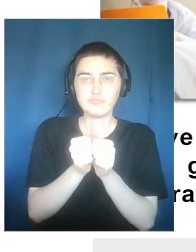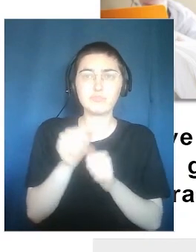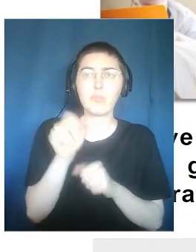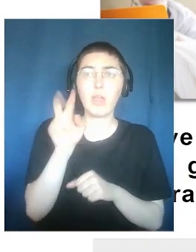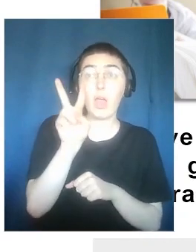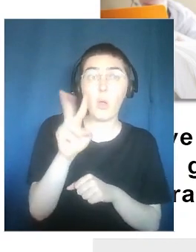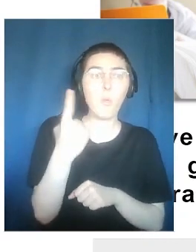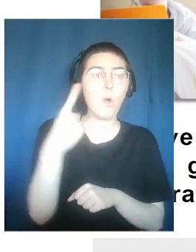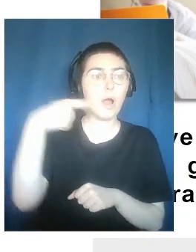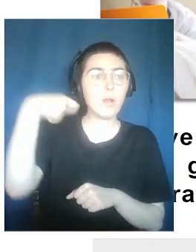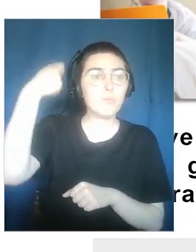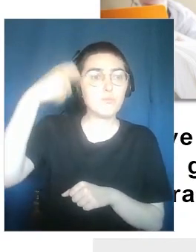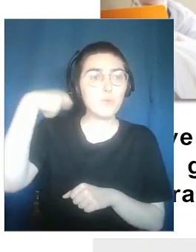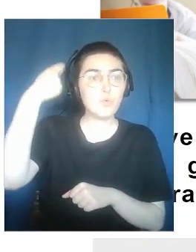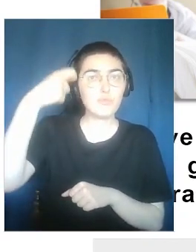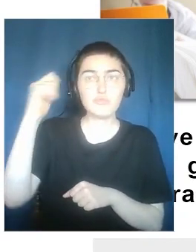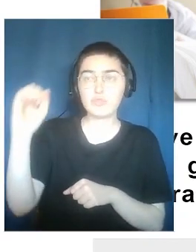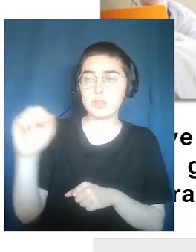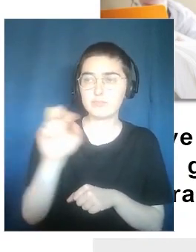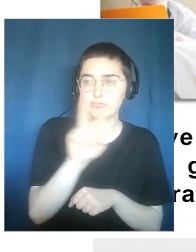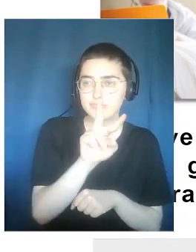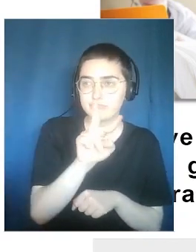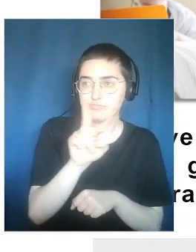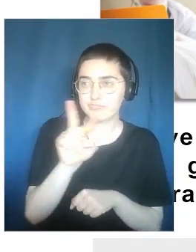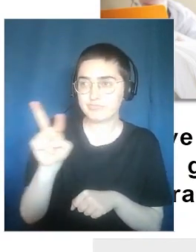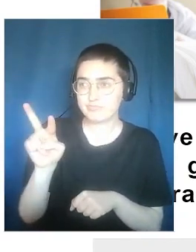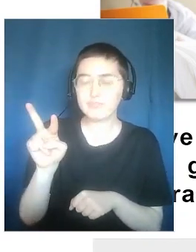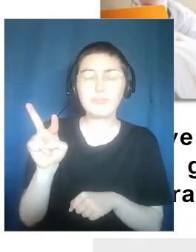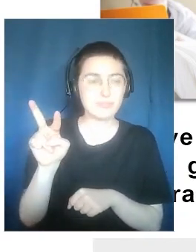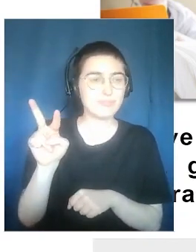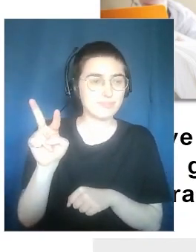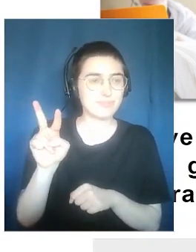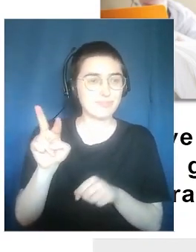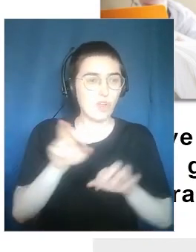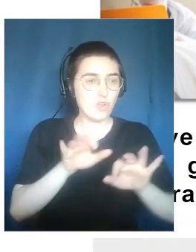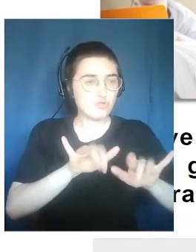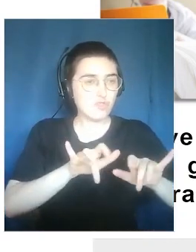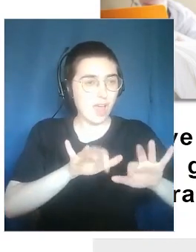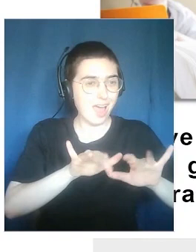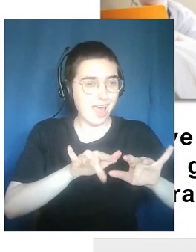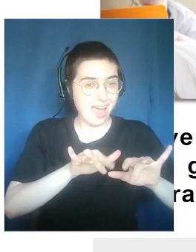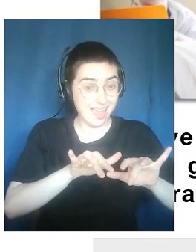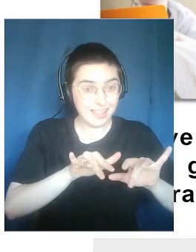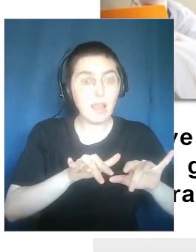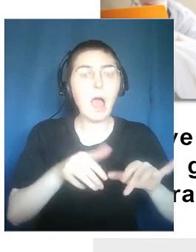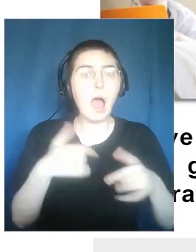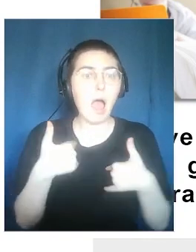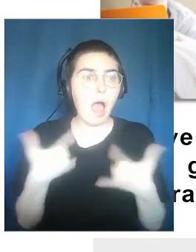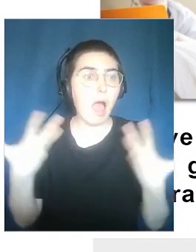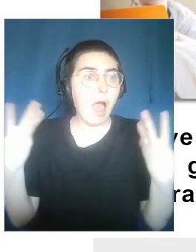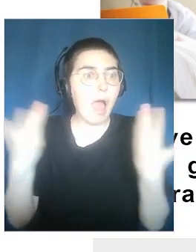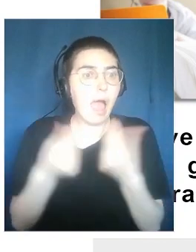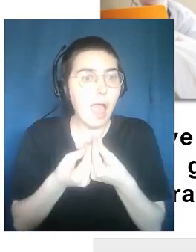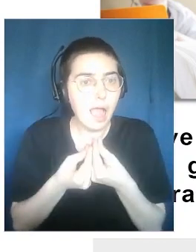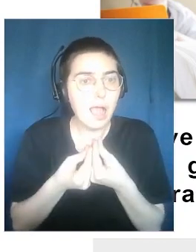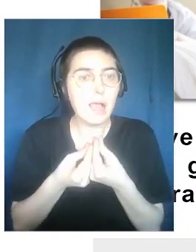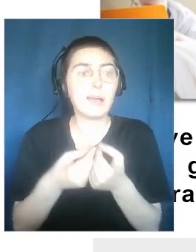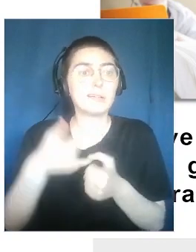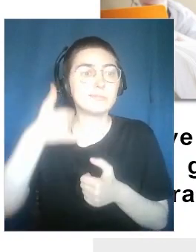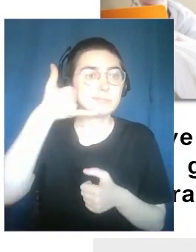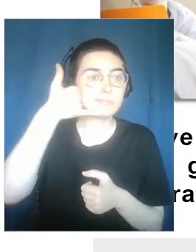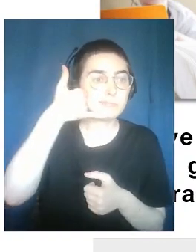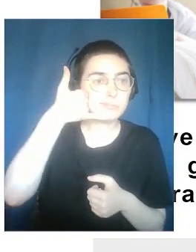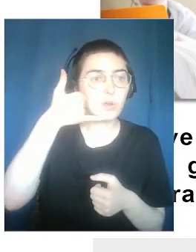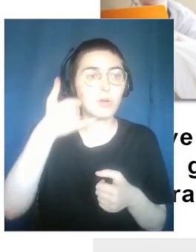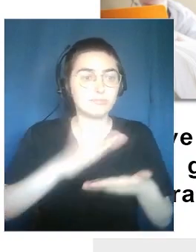connected on chat. And when they spend afternoons talking on different devices through